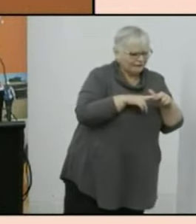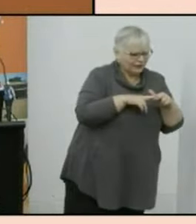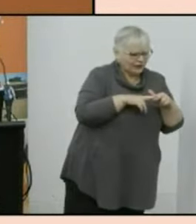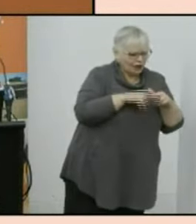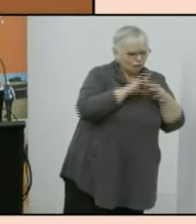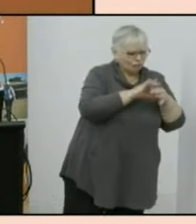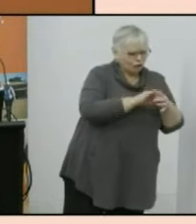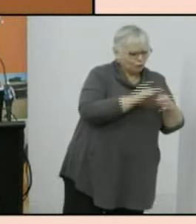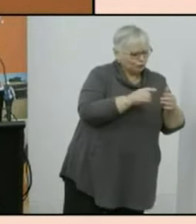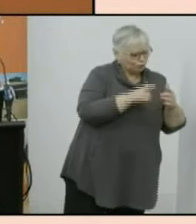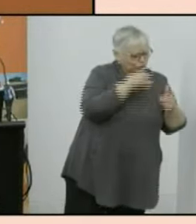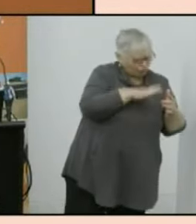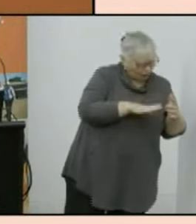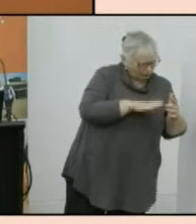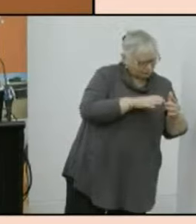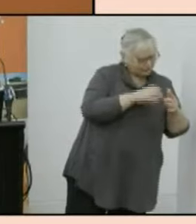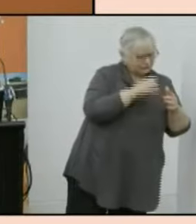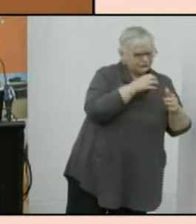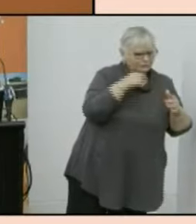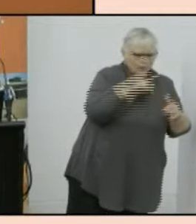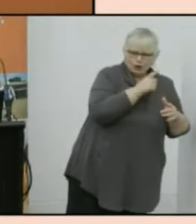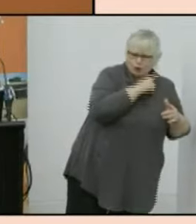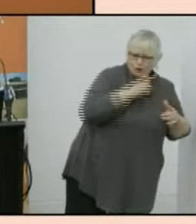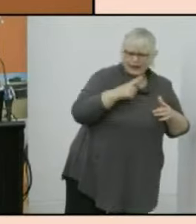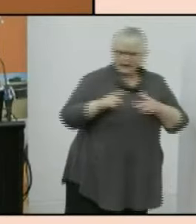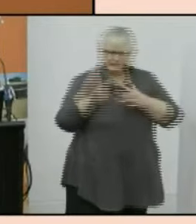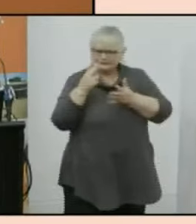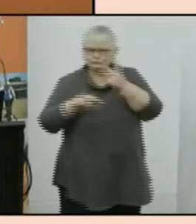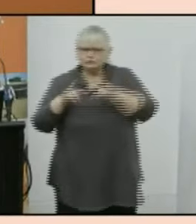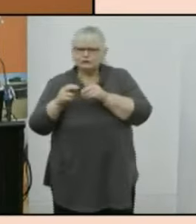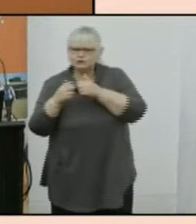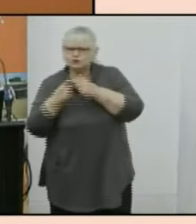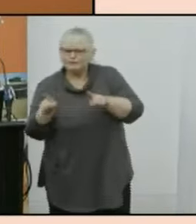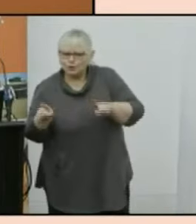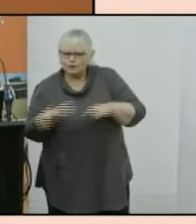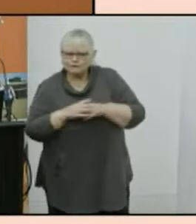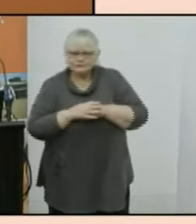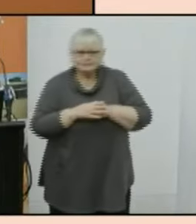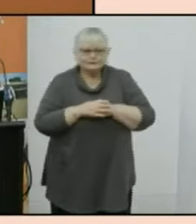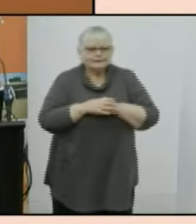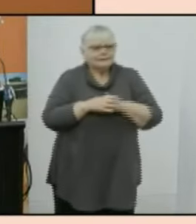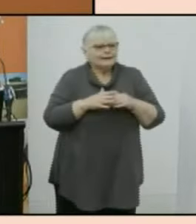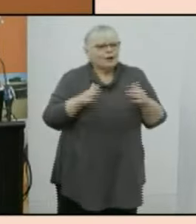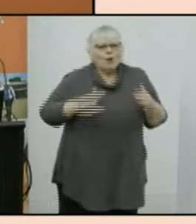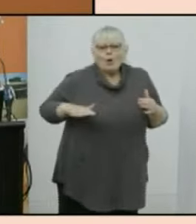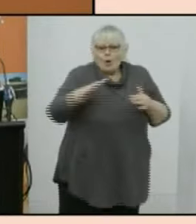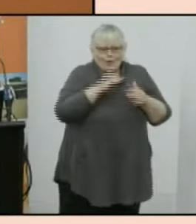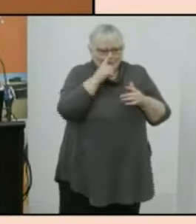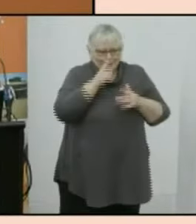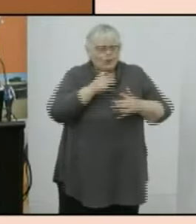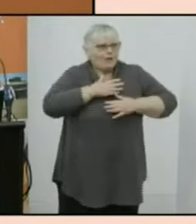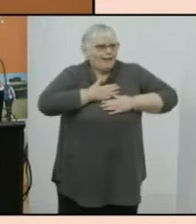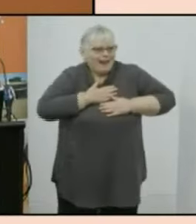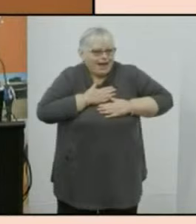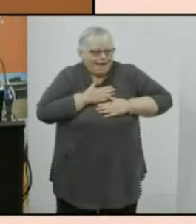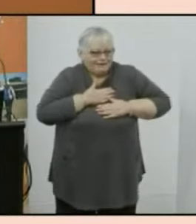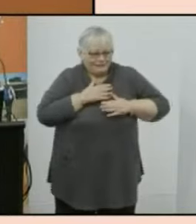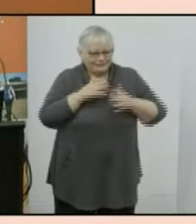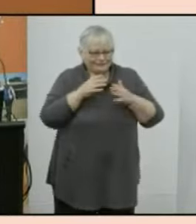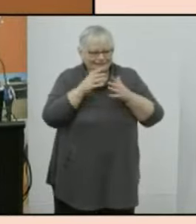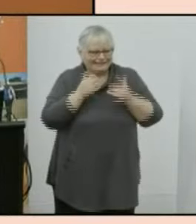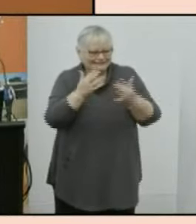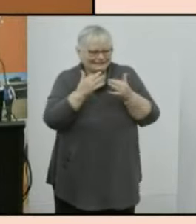and parental divorce economists researchers and stats nerds like me love the census